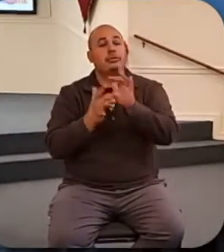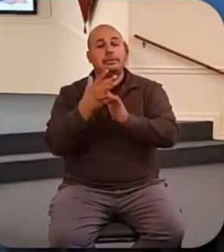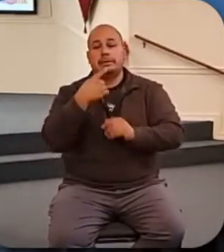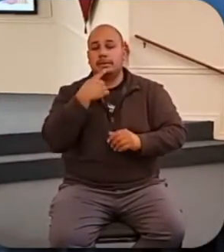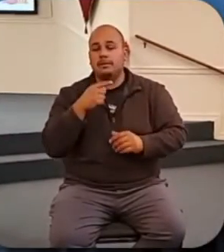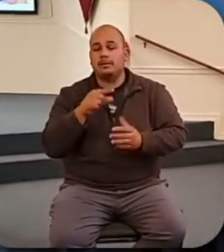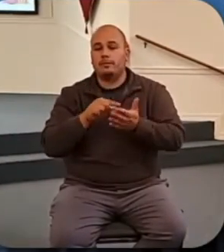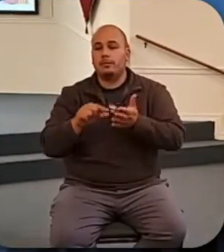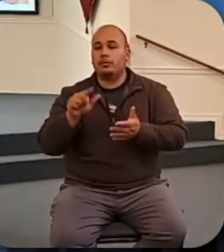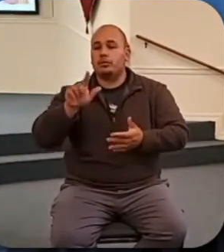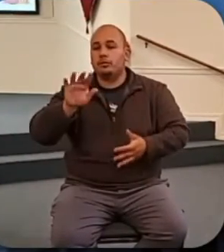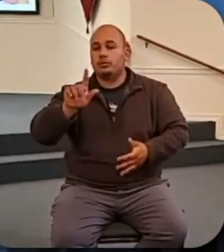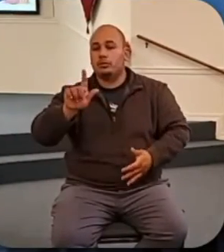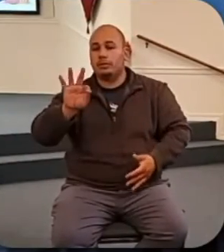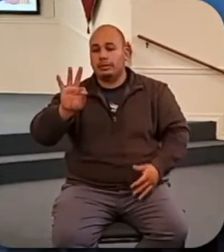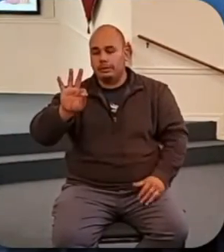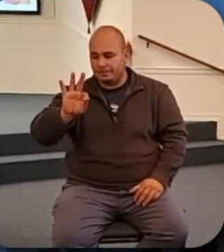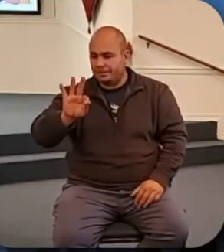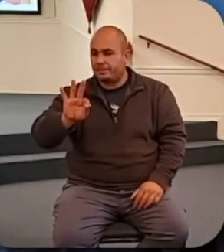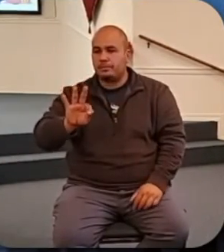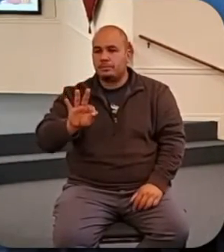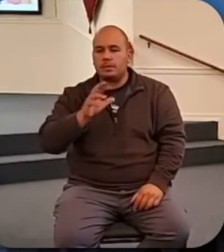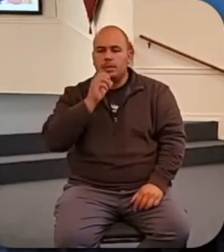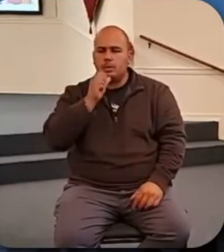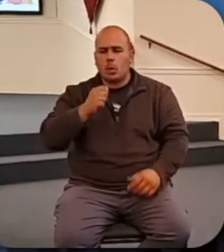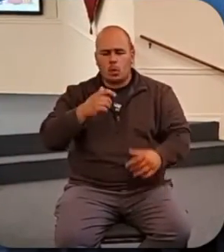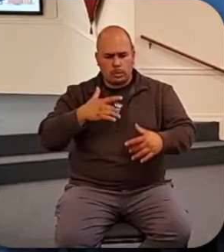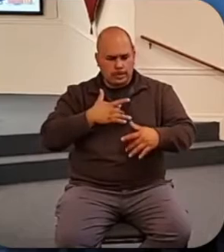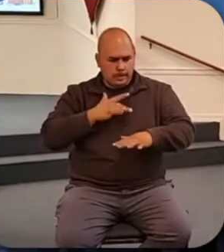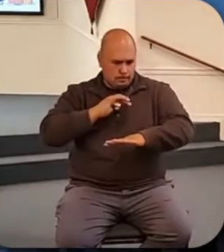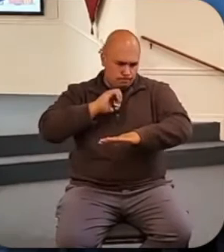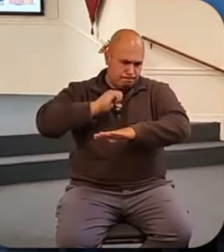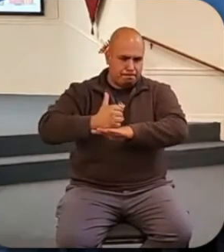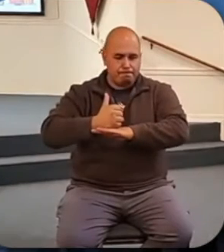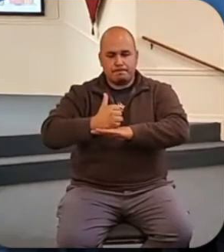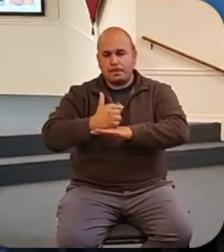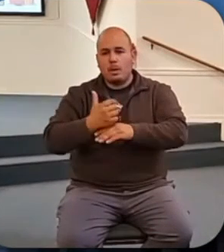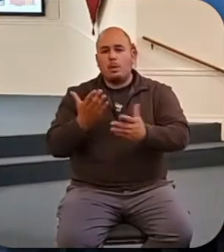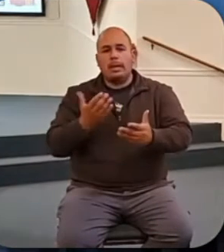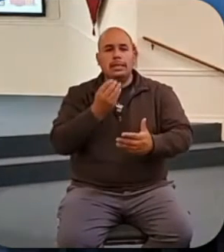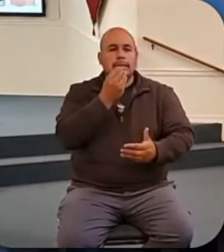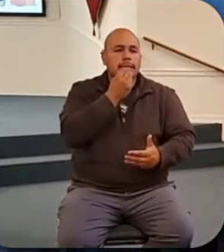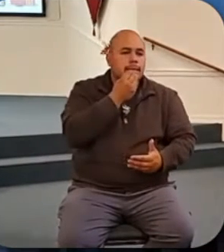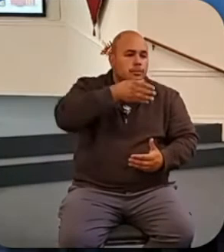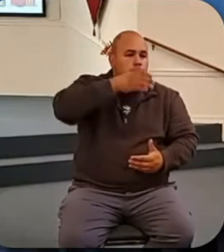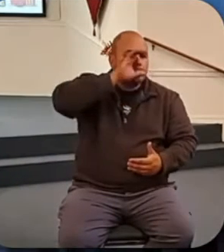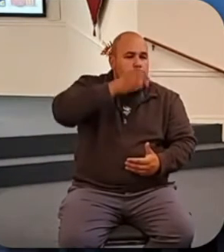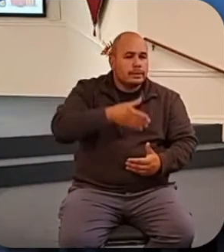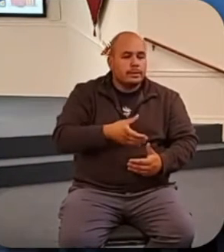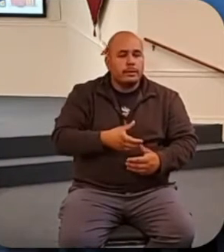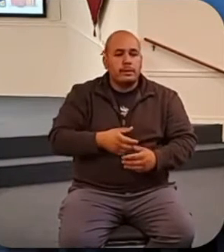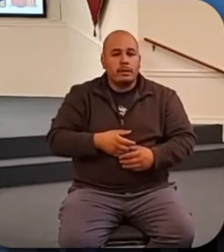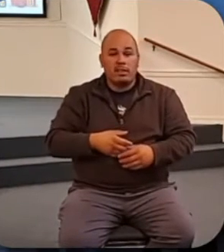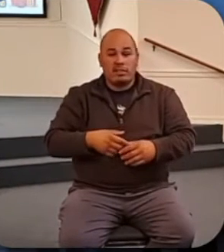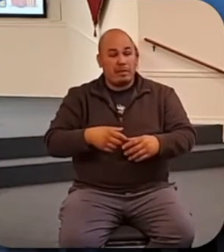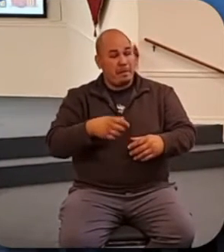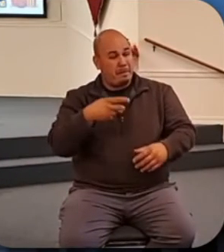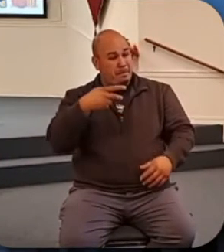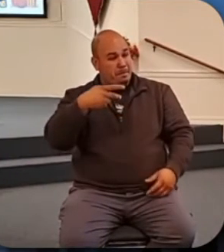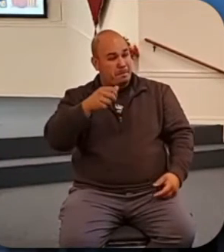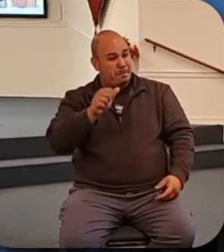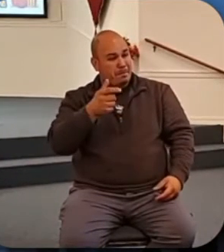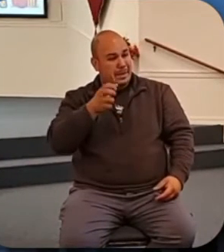And do not set your heart on what you will eat or drink. Do not worry about it. For the pagan world runs after all such things